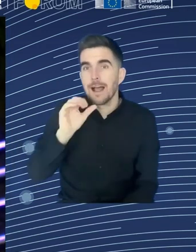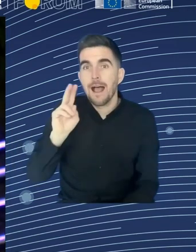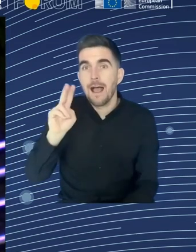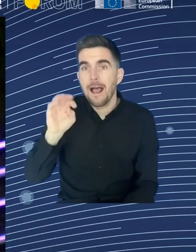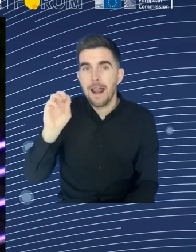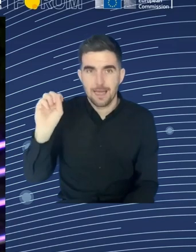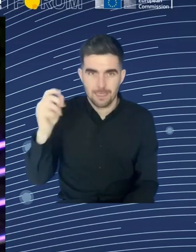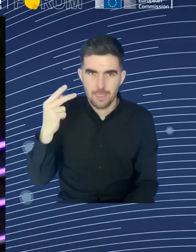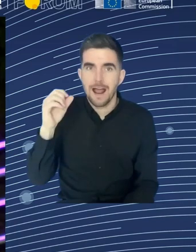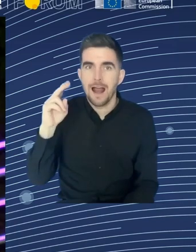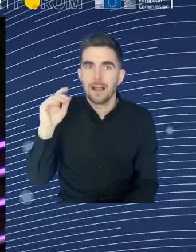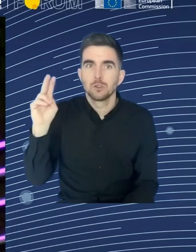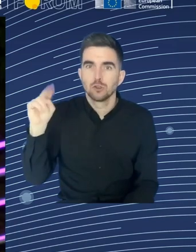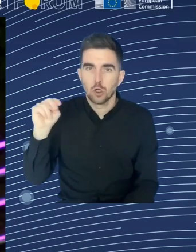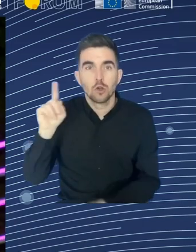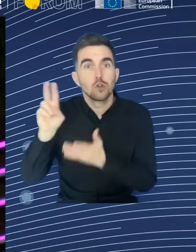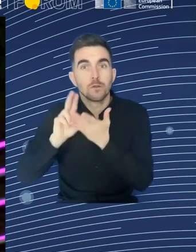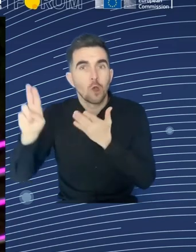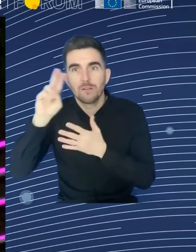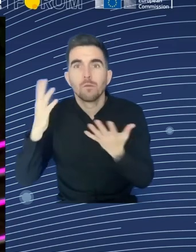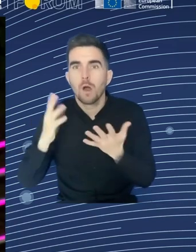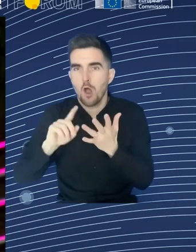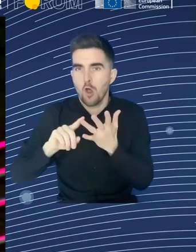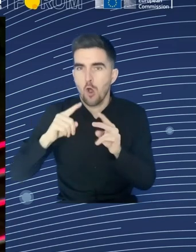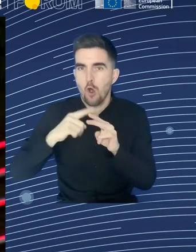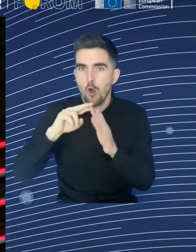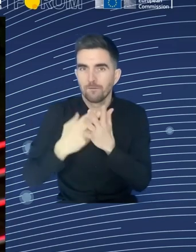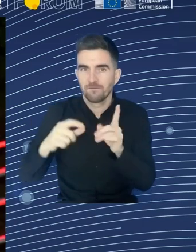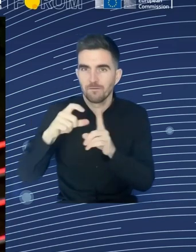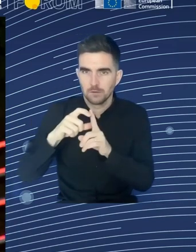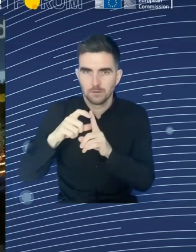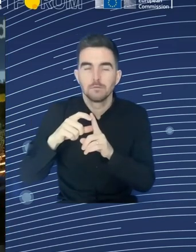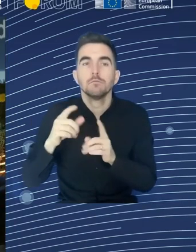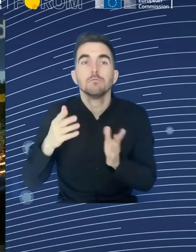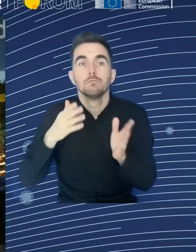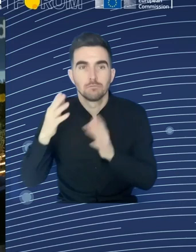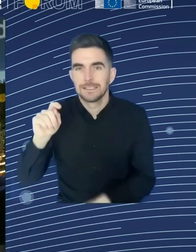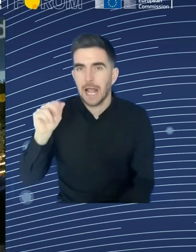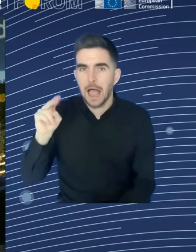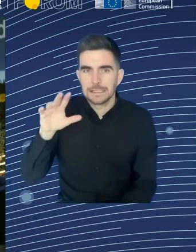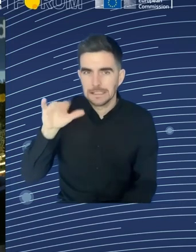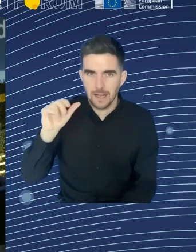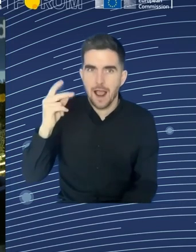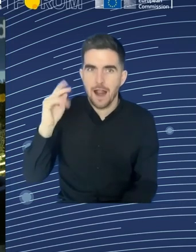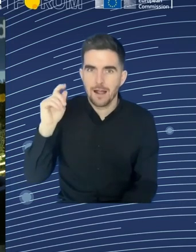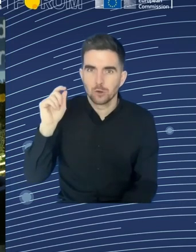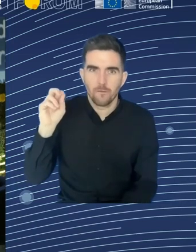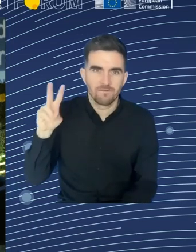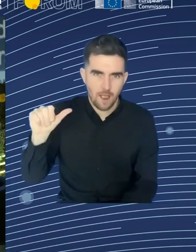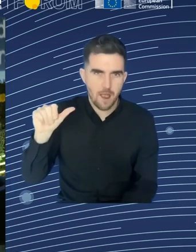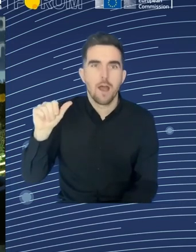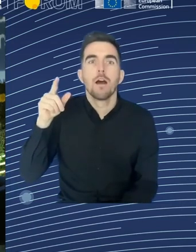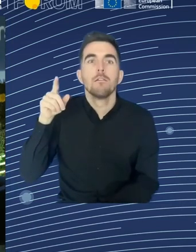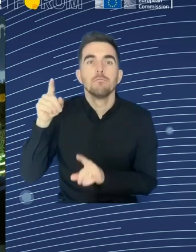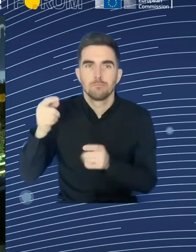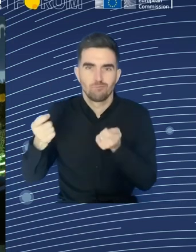-Prime Minister and Minister of Health and Social Affairs here in Belgium, Frank van den Broek. Thank you all so much. To get everybody warmed up,